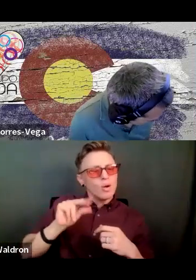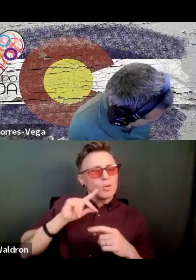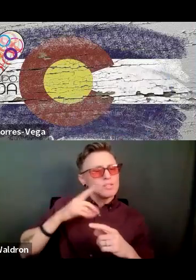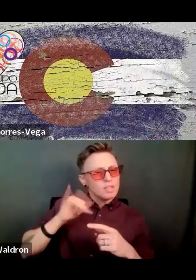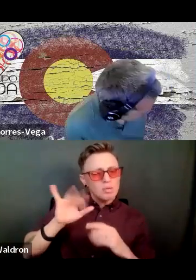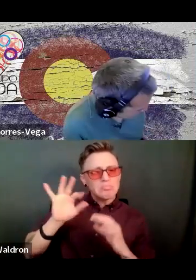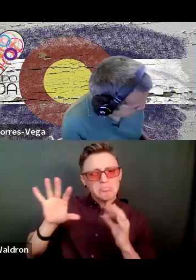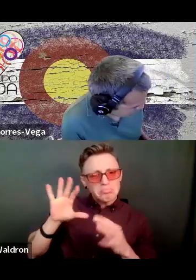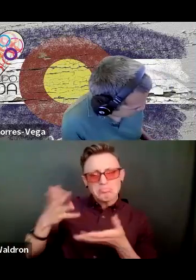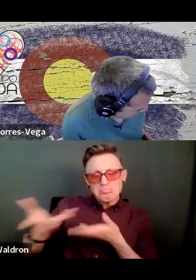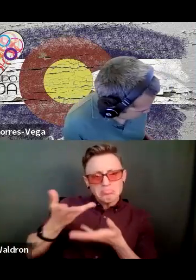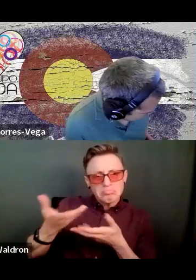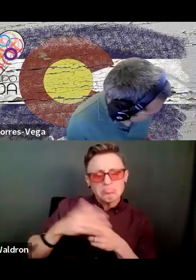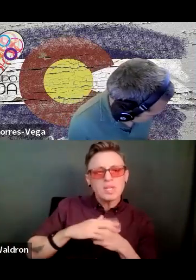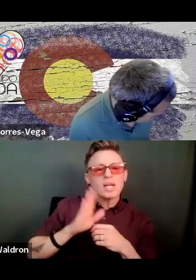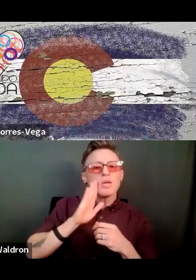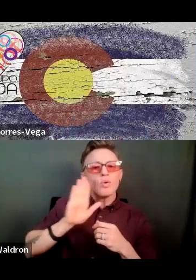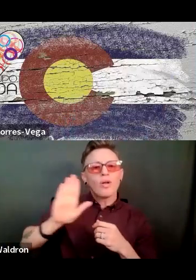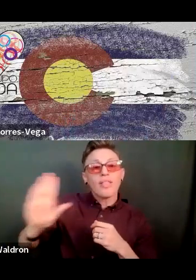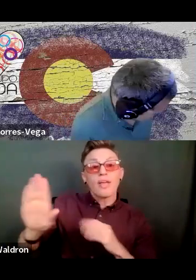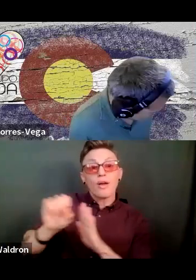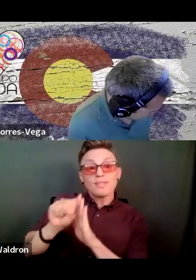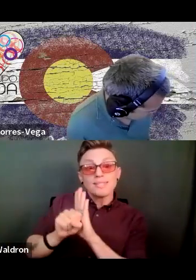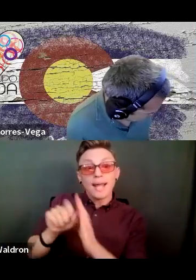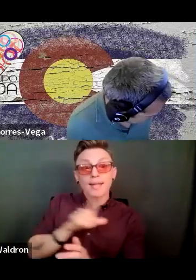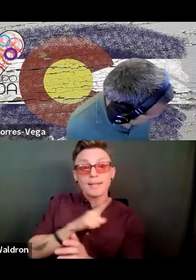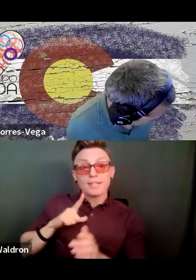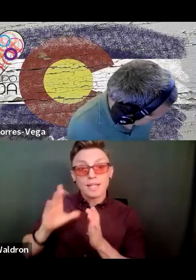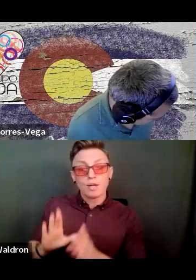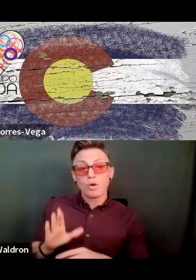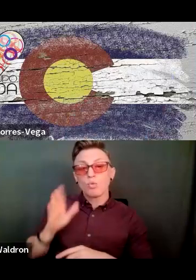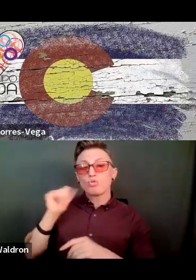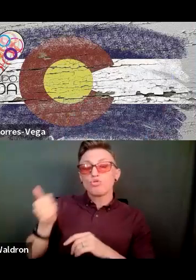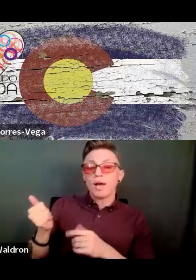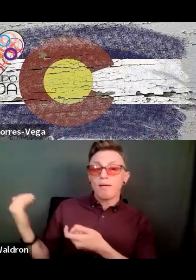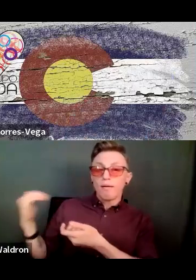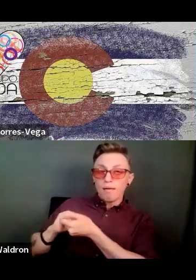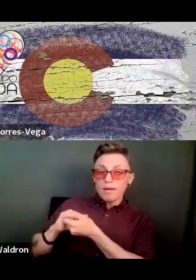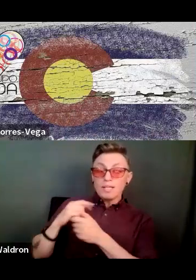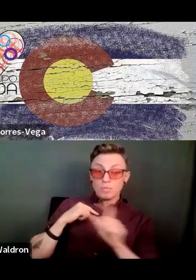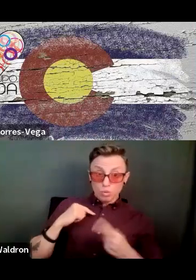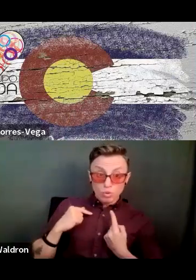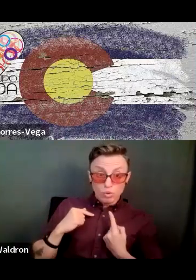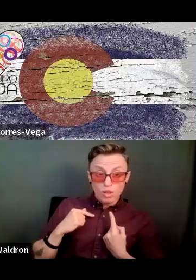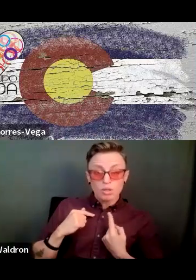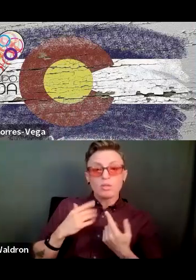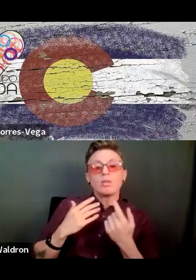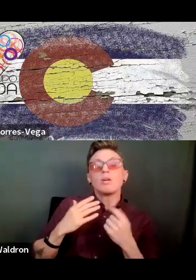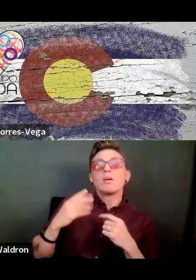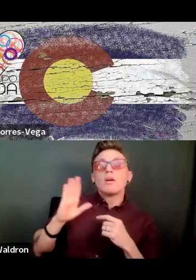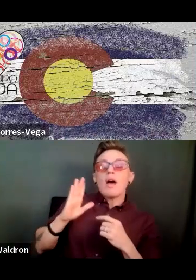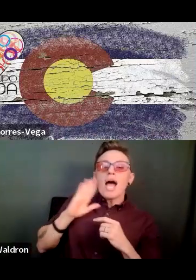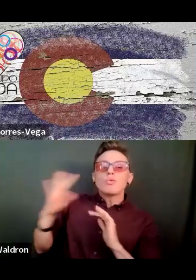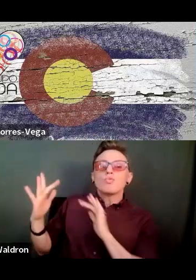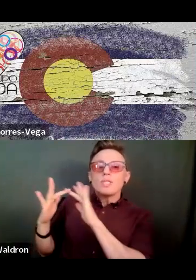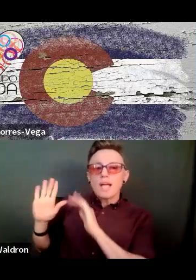do is I loop in their state legislator because I can't be the only disability rights guy. That is your constituent. I make sure I reach out